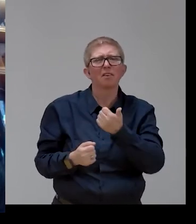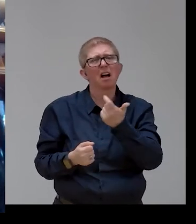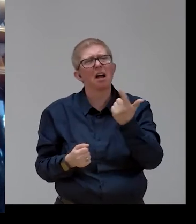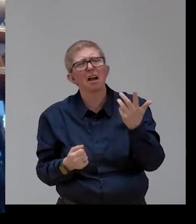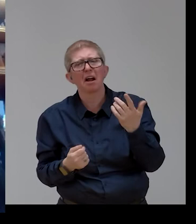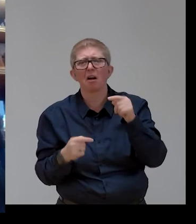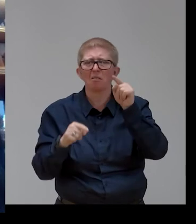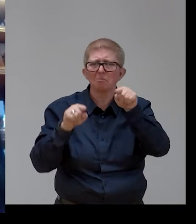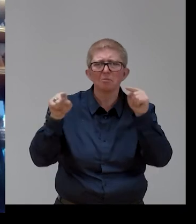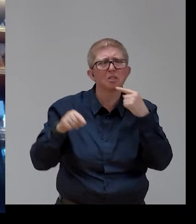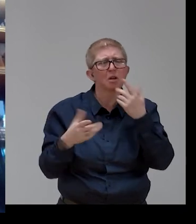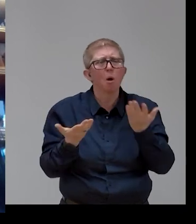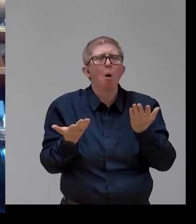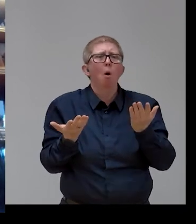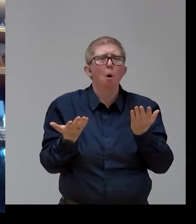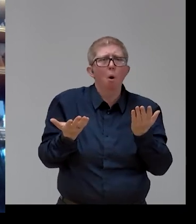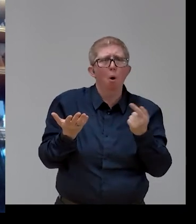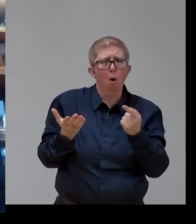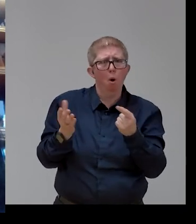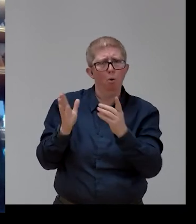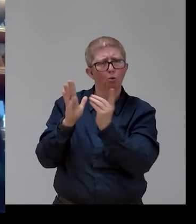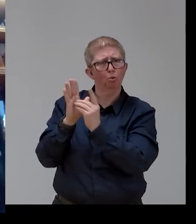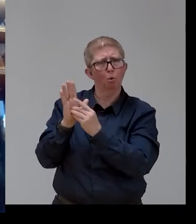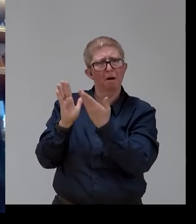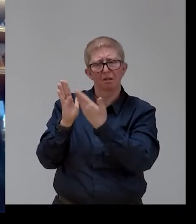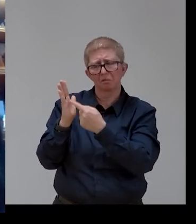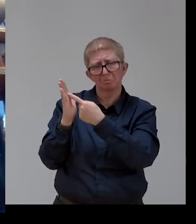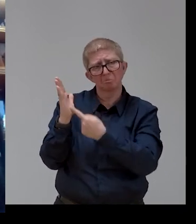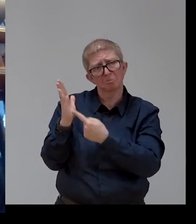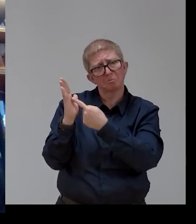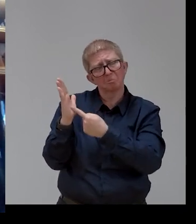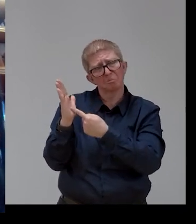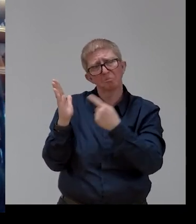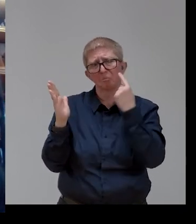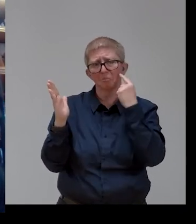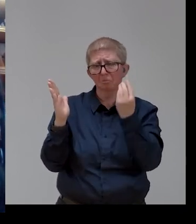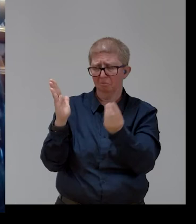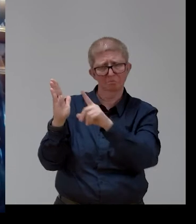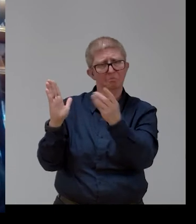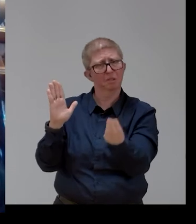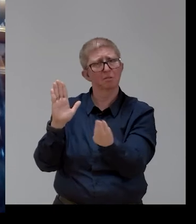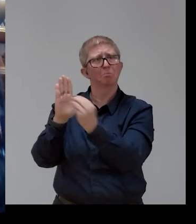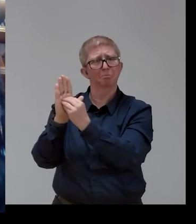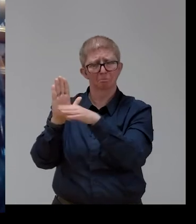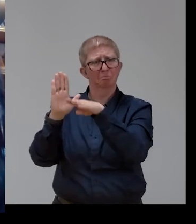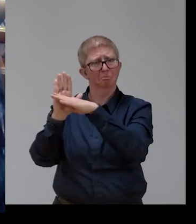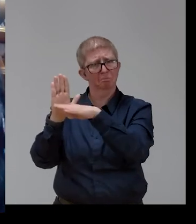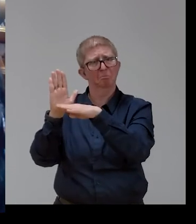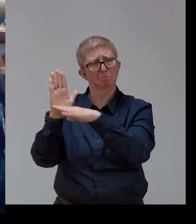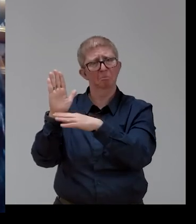these documents and the principles and the objectives are